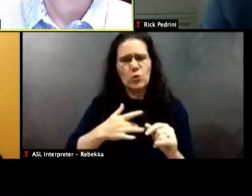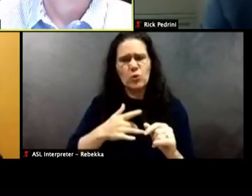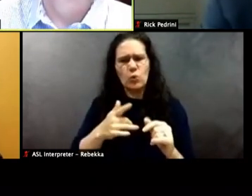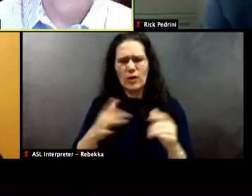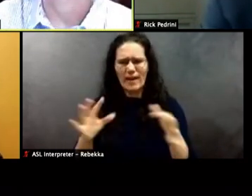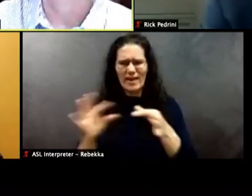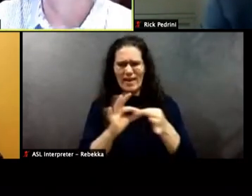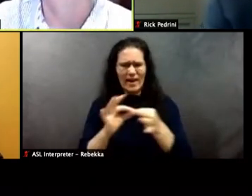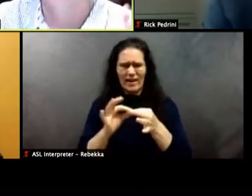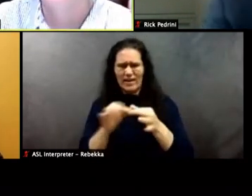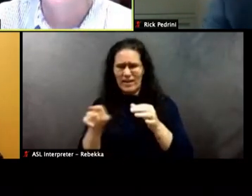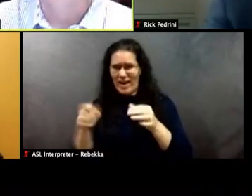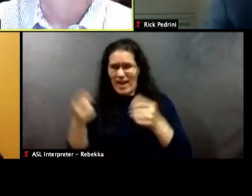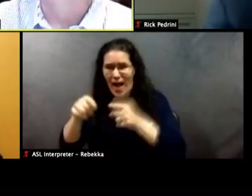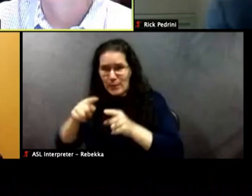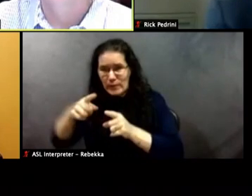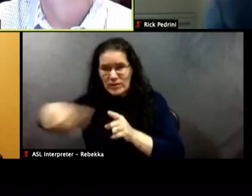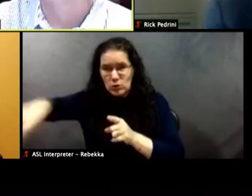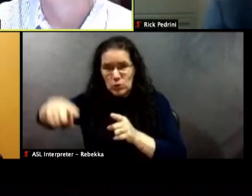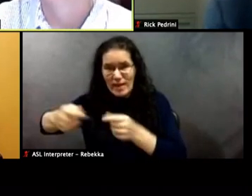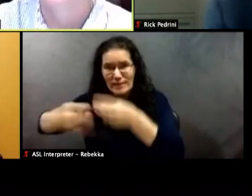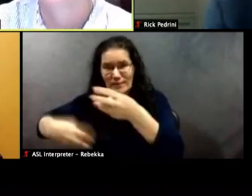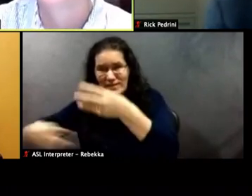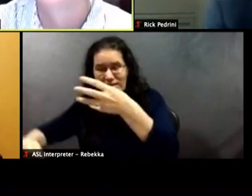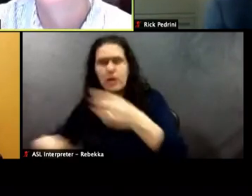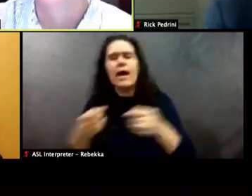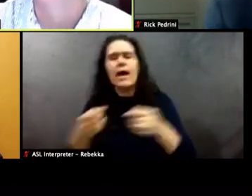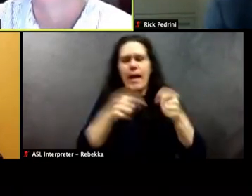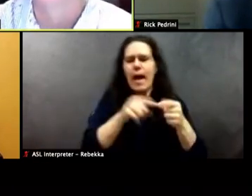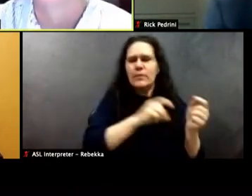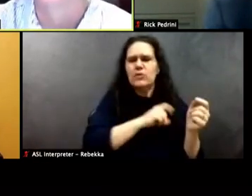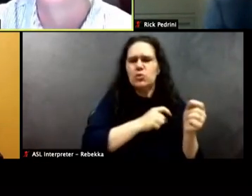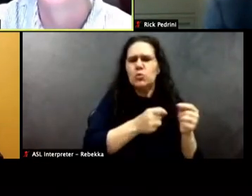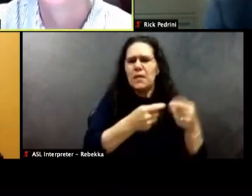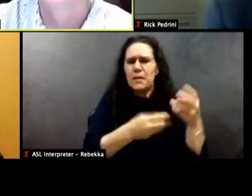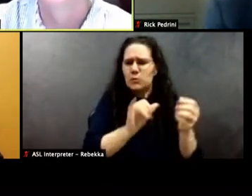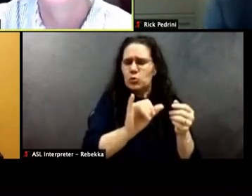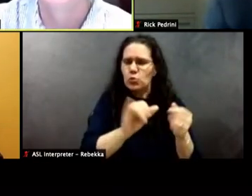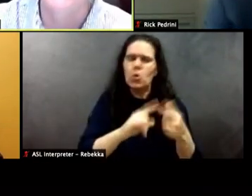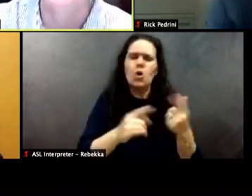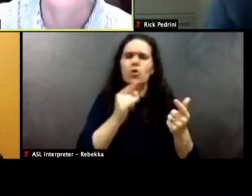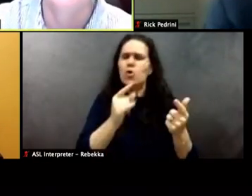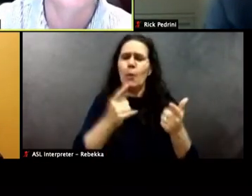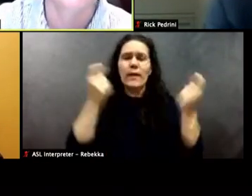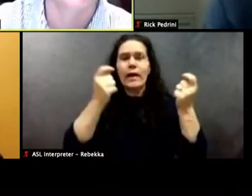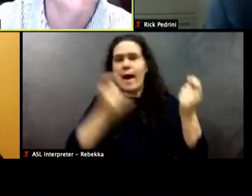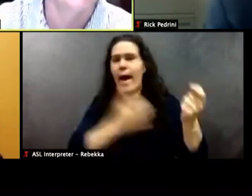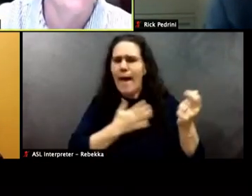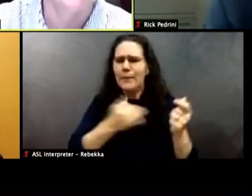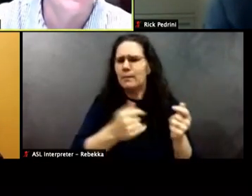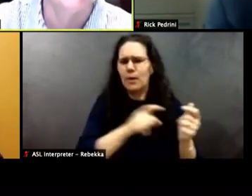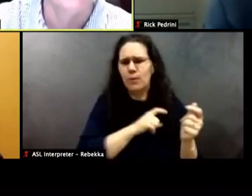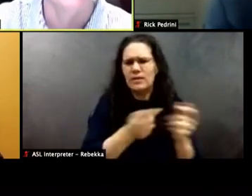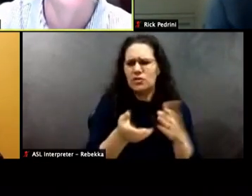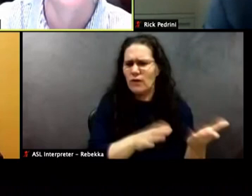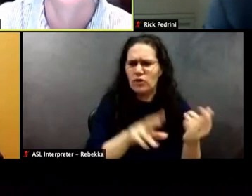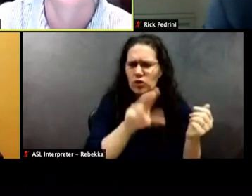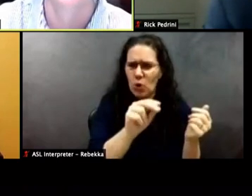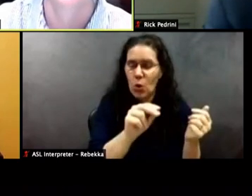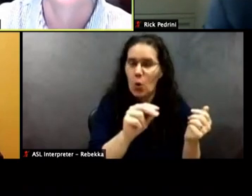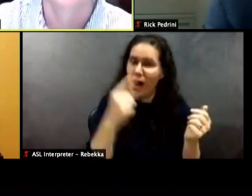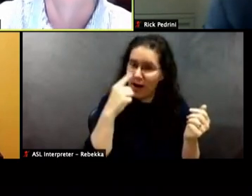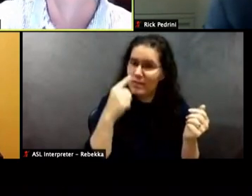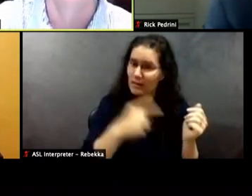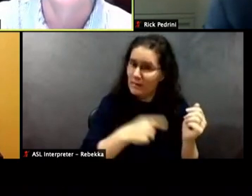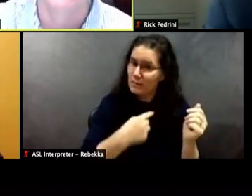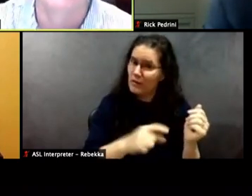and nobody shares the deaths of police officers. Um, I think police officers sometimes cheer the deaths